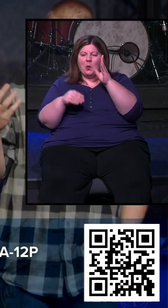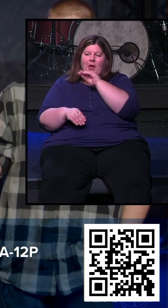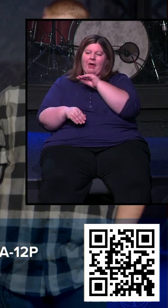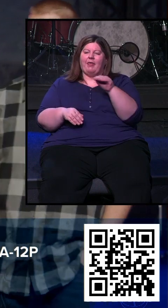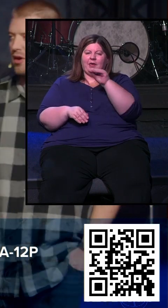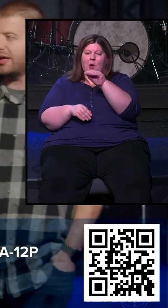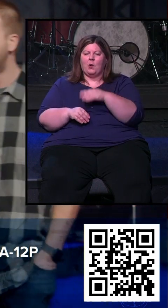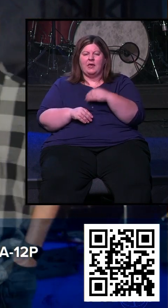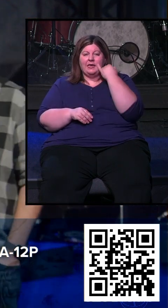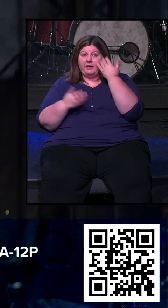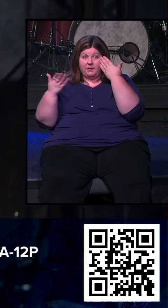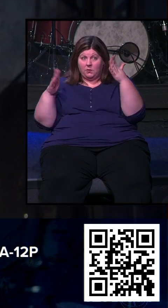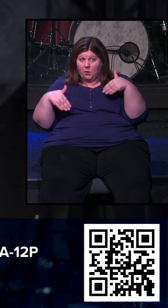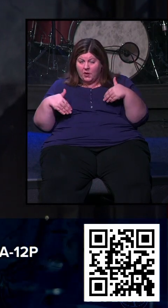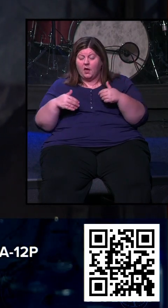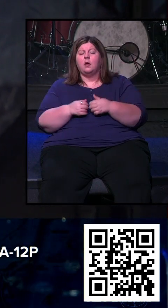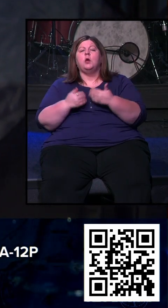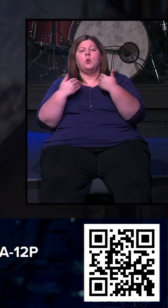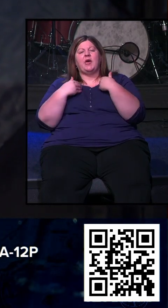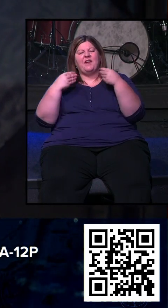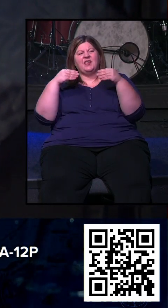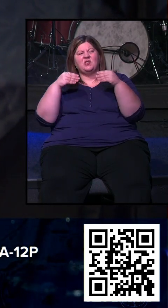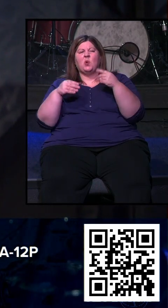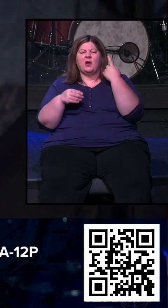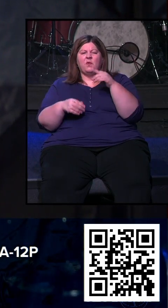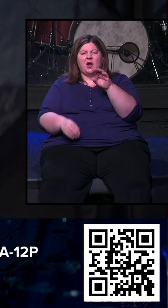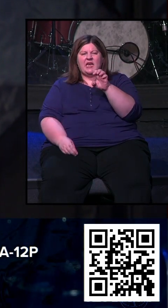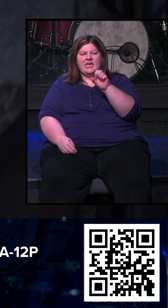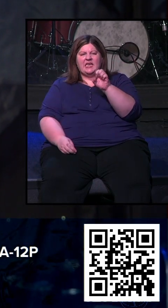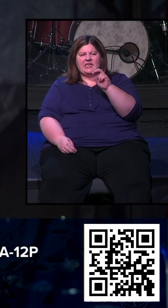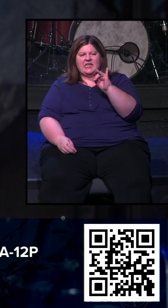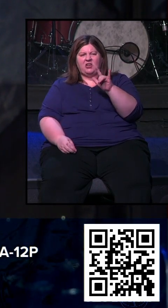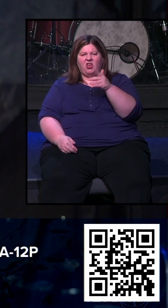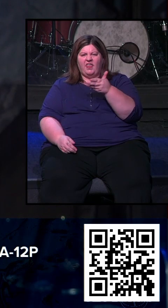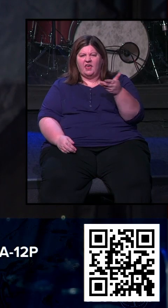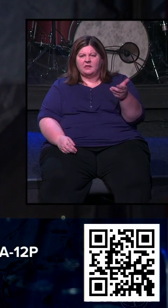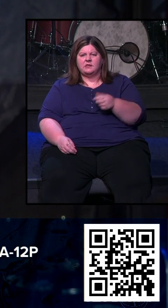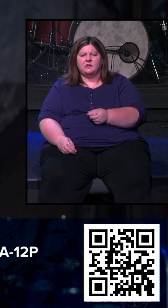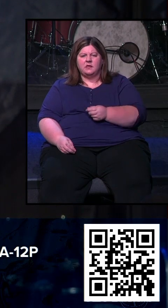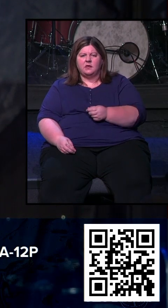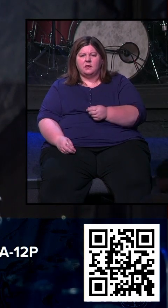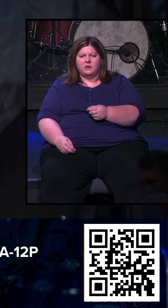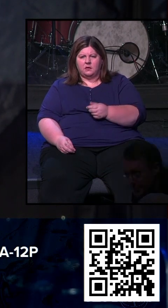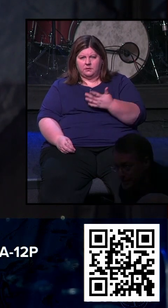So if you don't know this about Frontline, we have an essential store, which is really a missional arm into our community of helping some of the most at